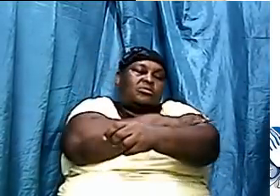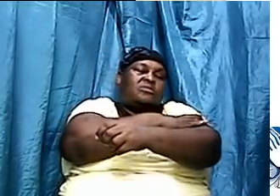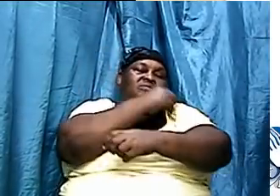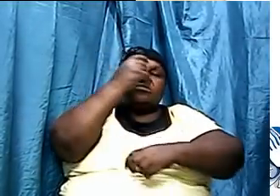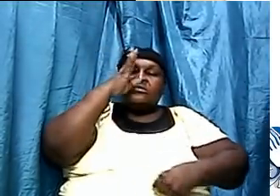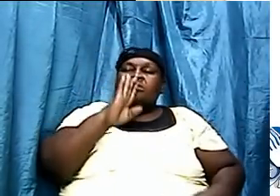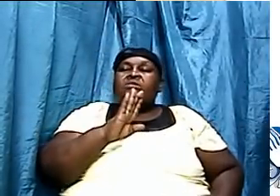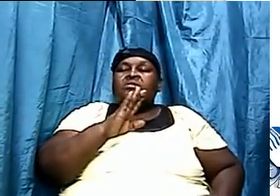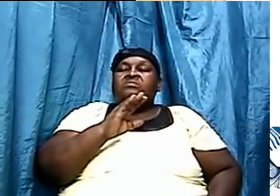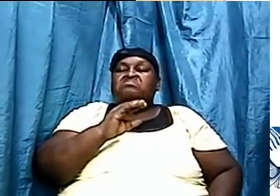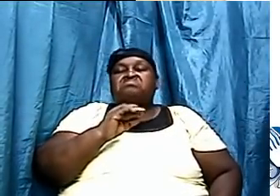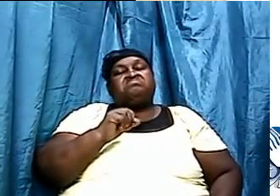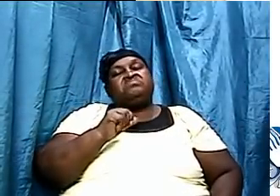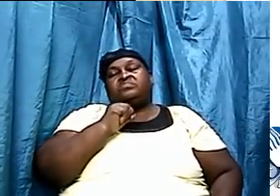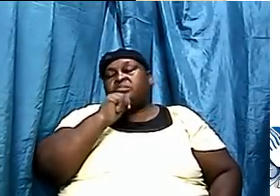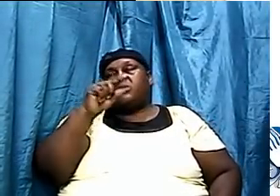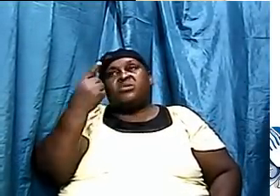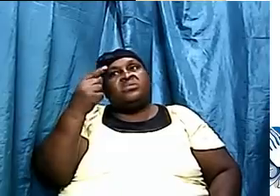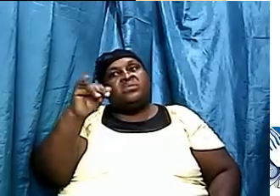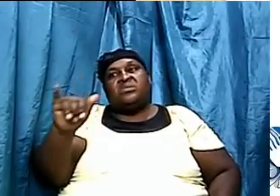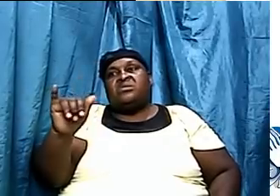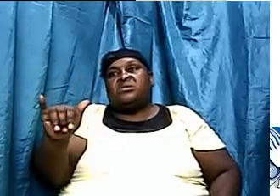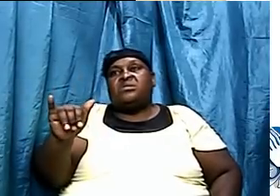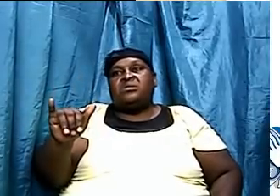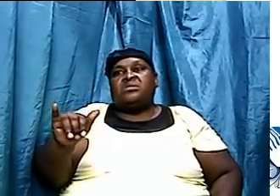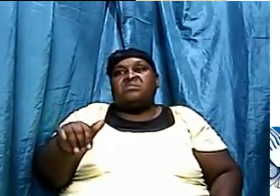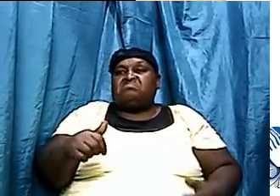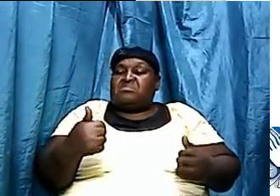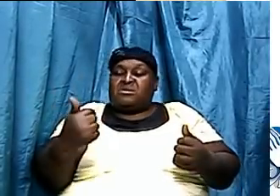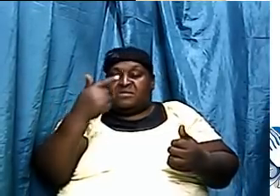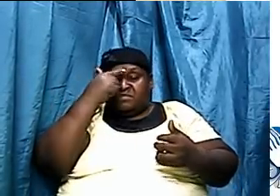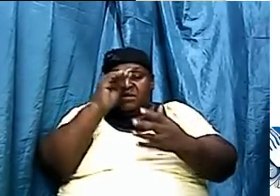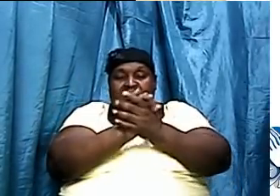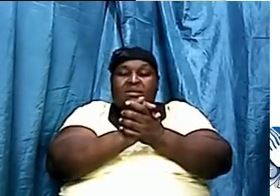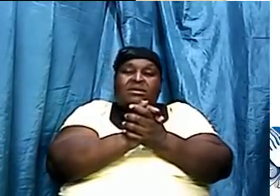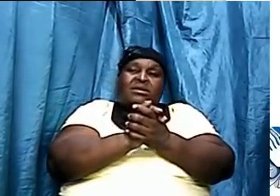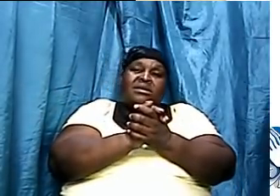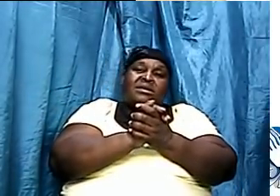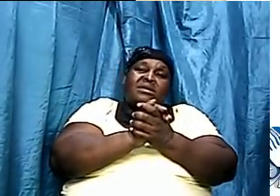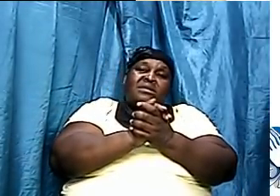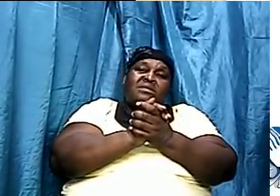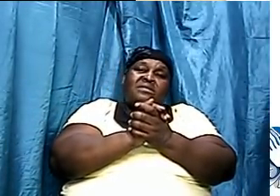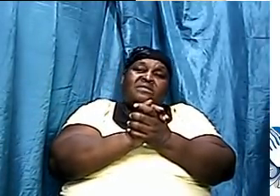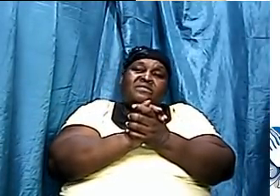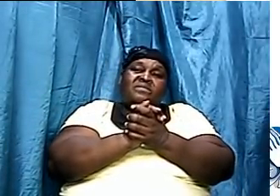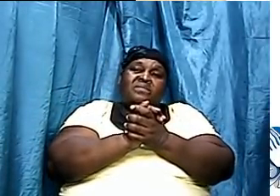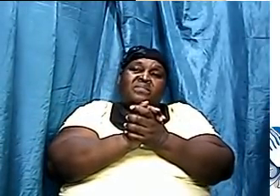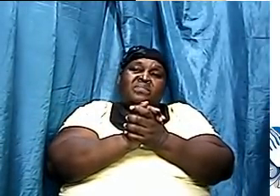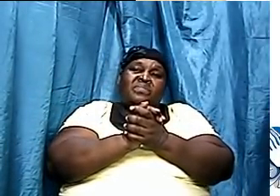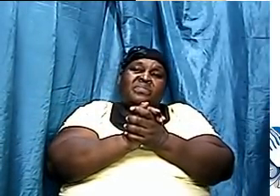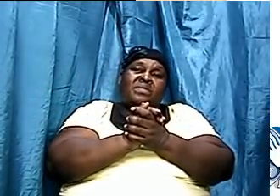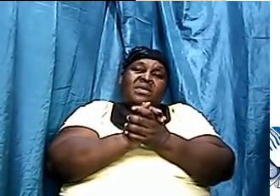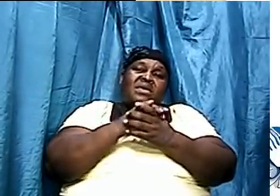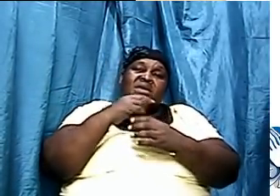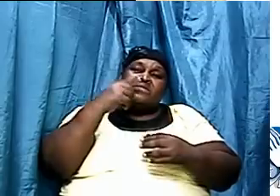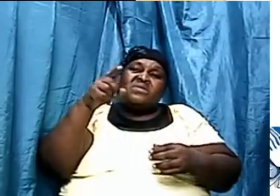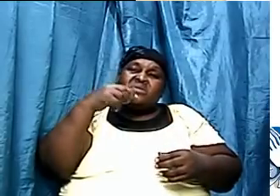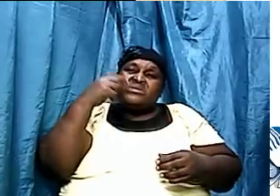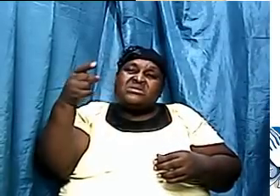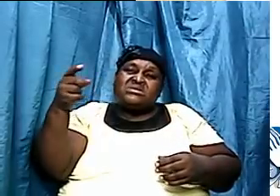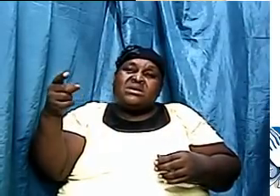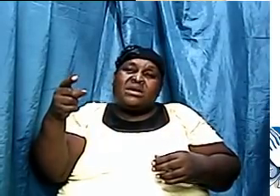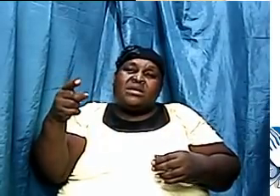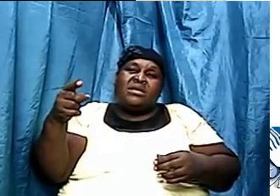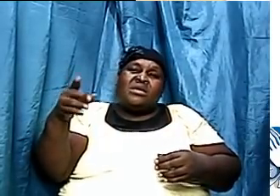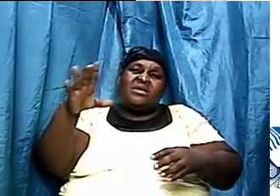But not only that, there is another believing astronomy in ancient time. It is said that the earth was held